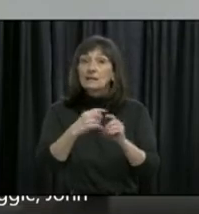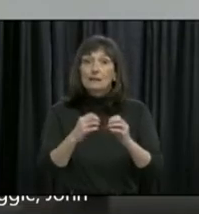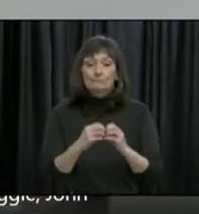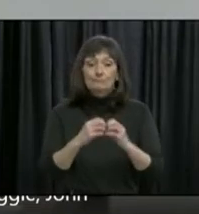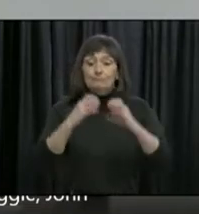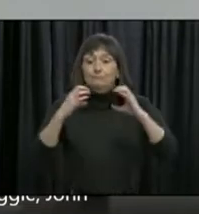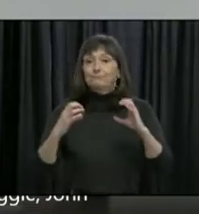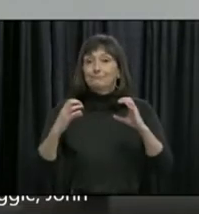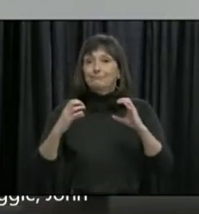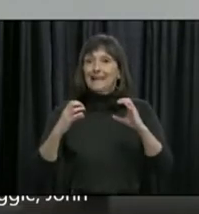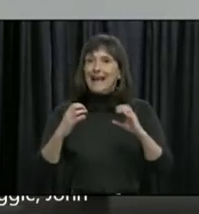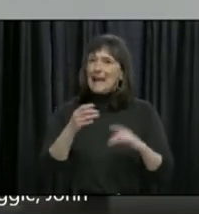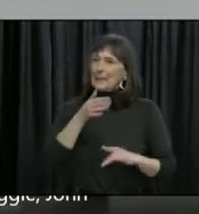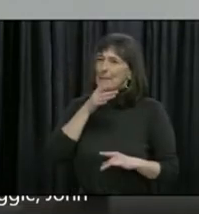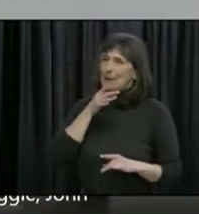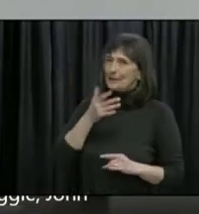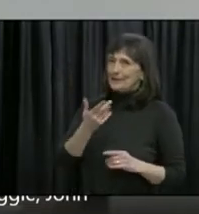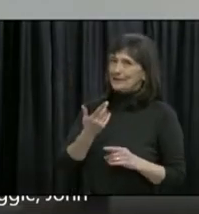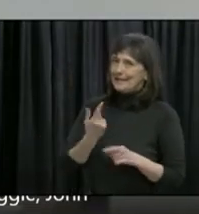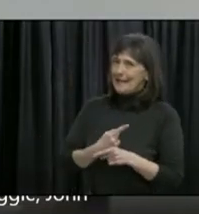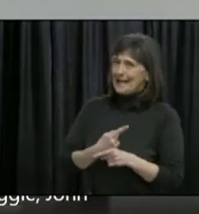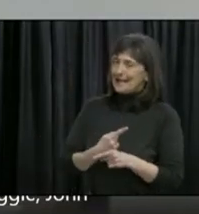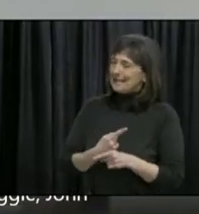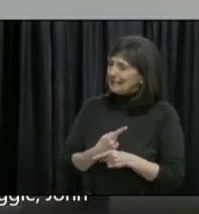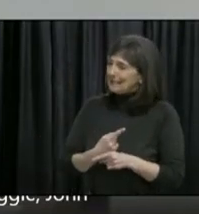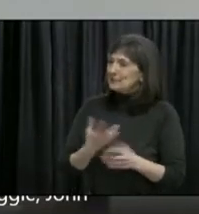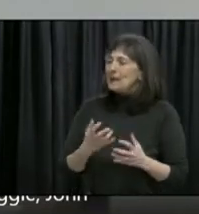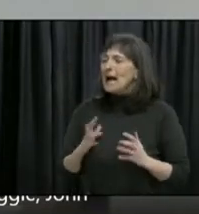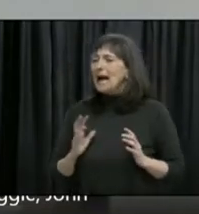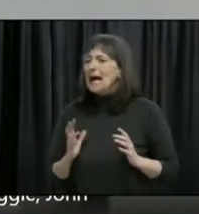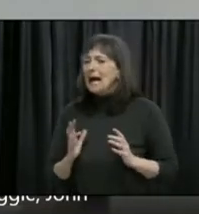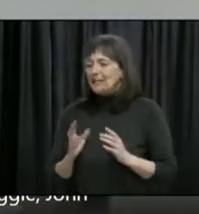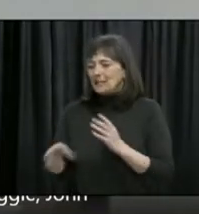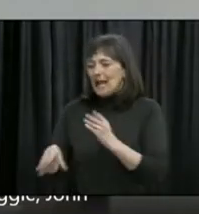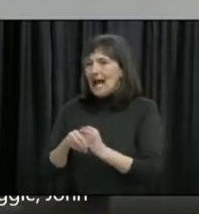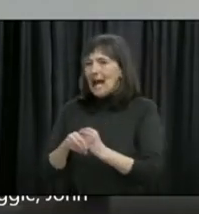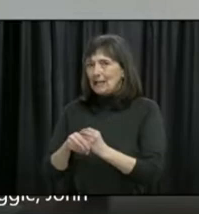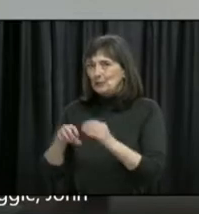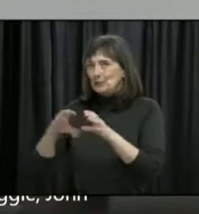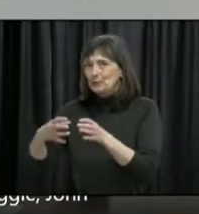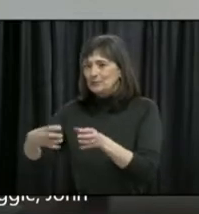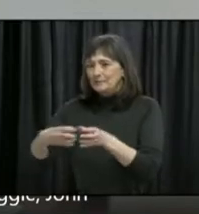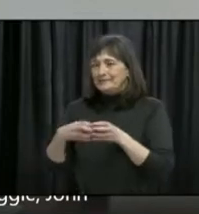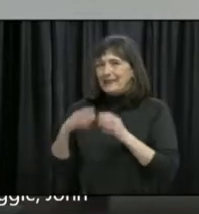bubble a little bit. But be careful it doesn't pop, because that will come back to faunt us all.